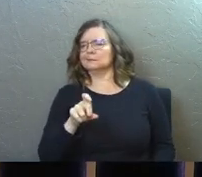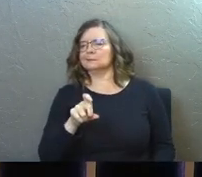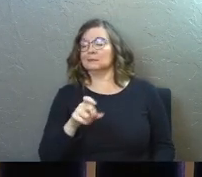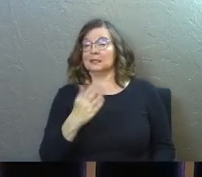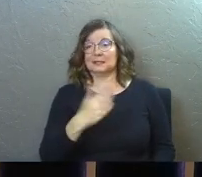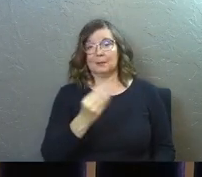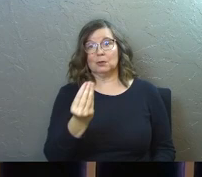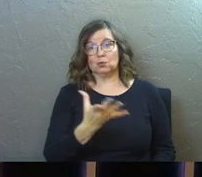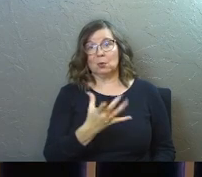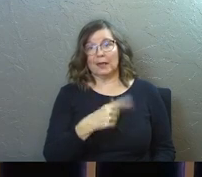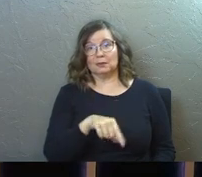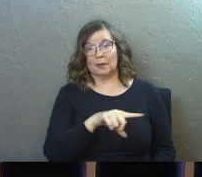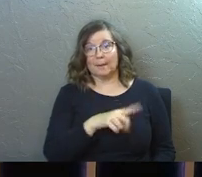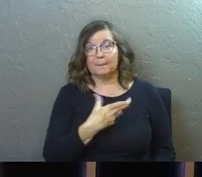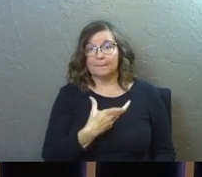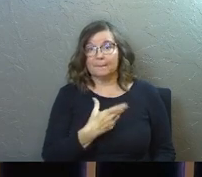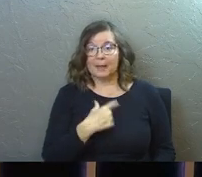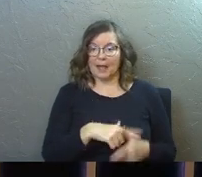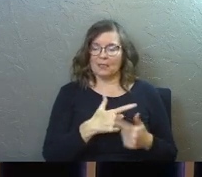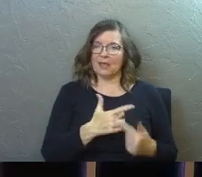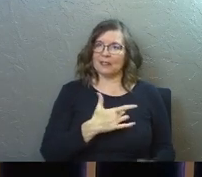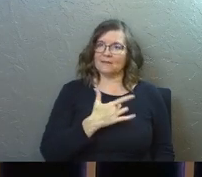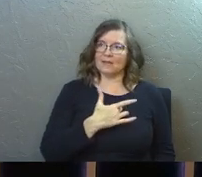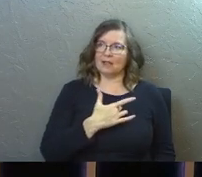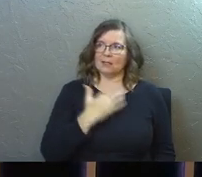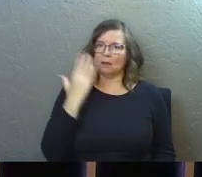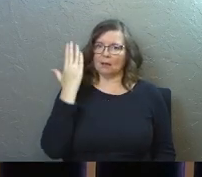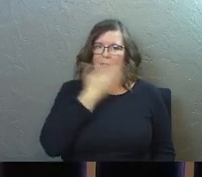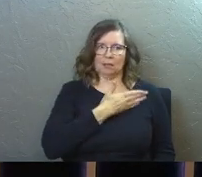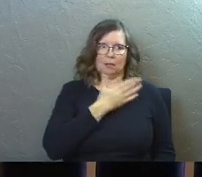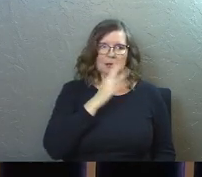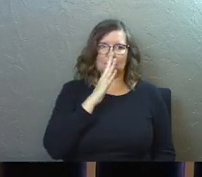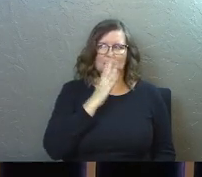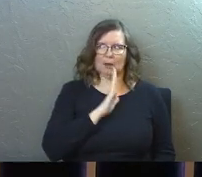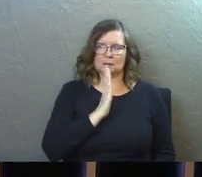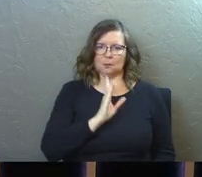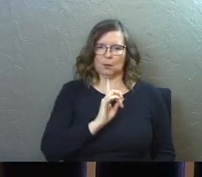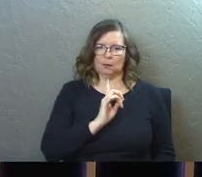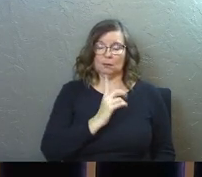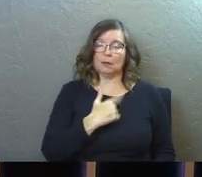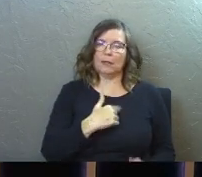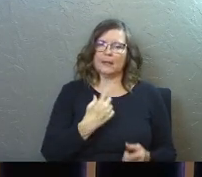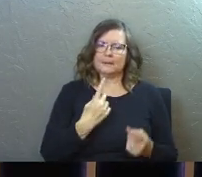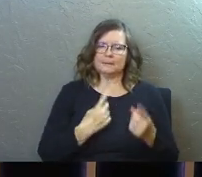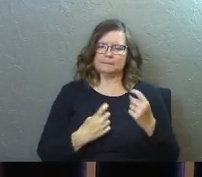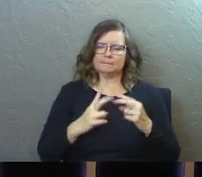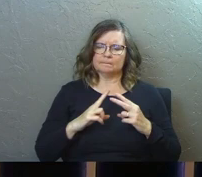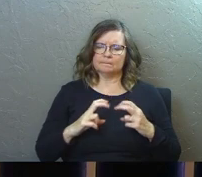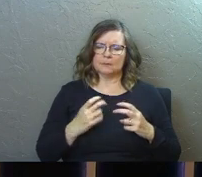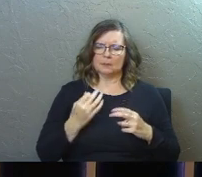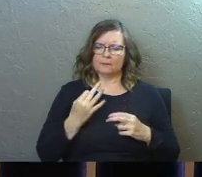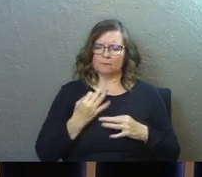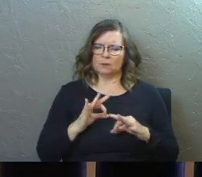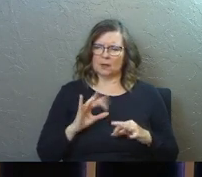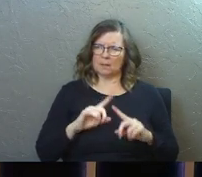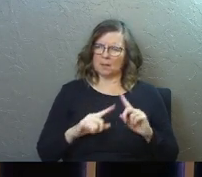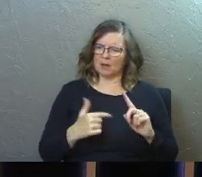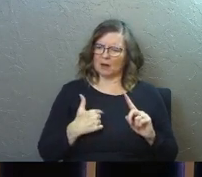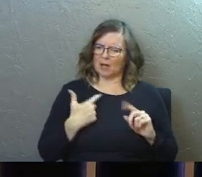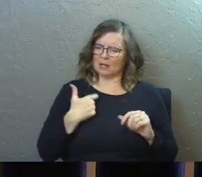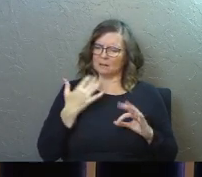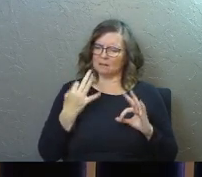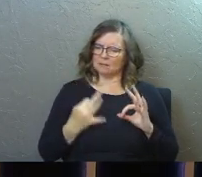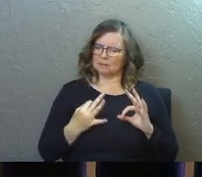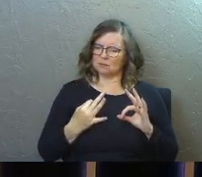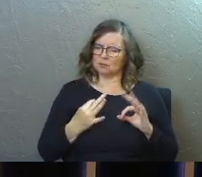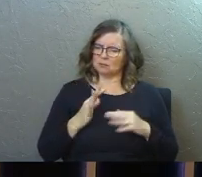Somebody told that to them, and then they felt like they missed God, and then they asked this question about free will, like don't we get to